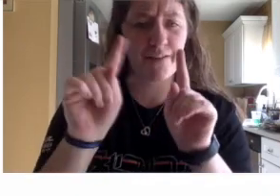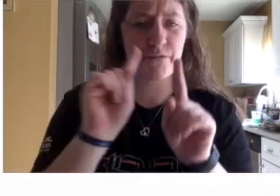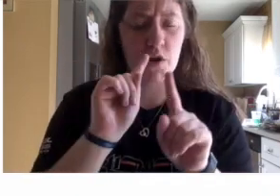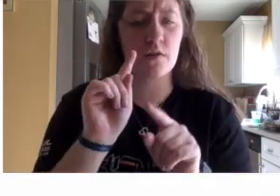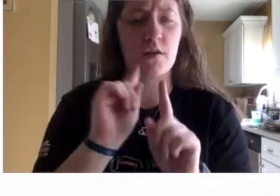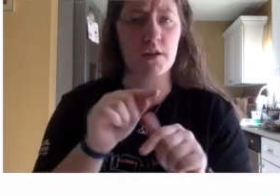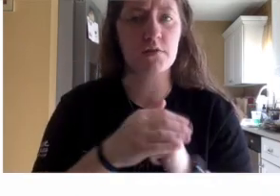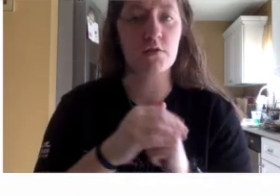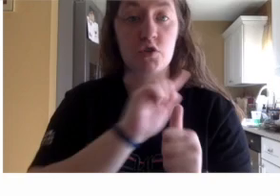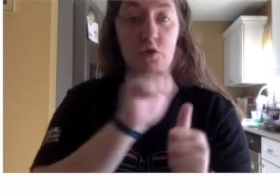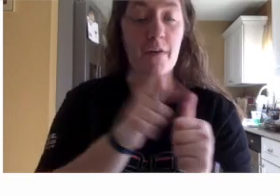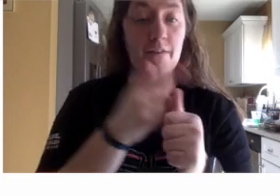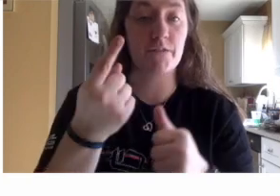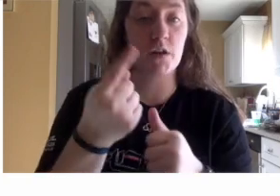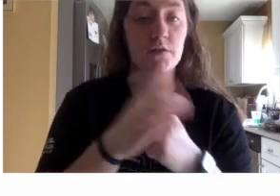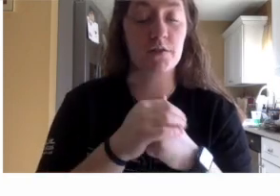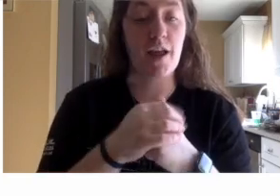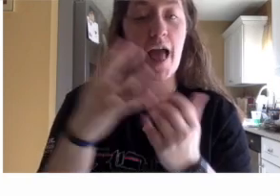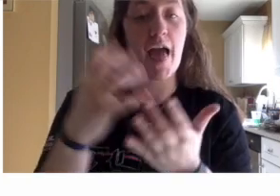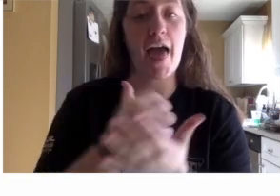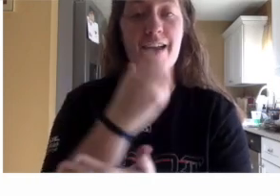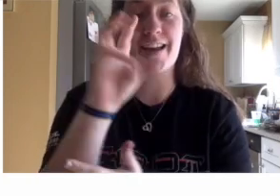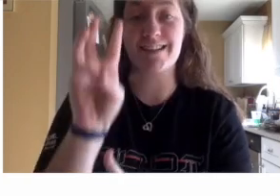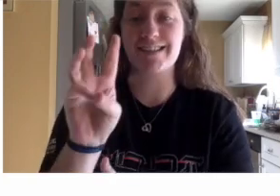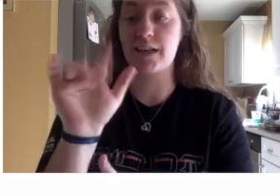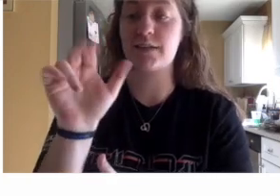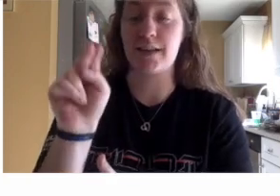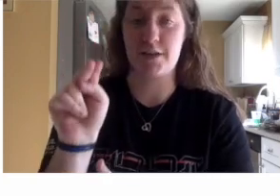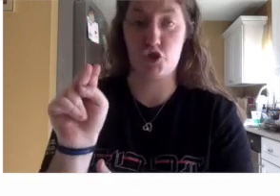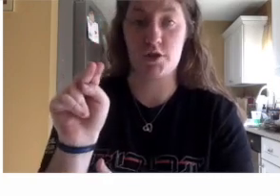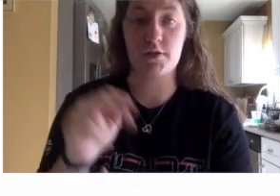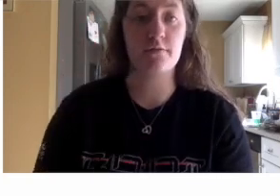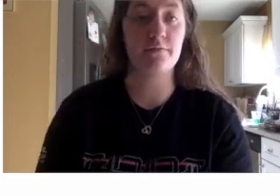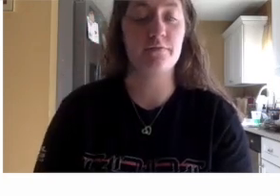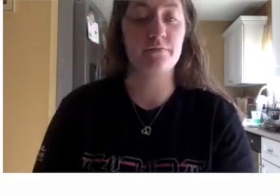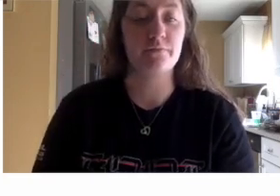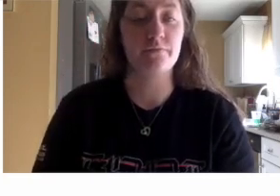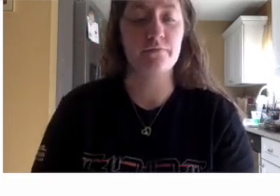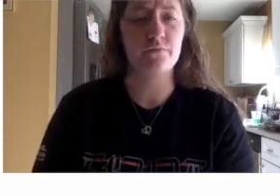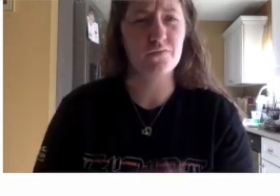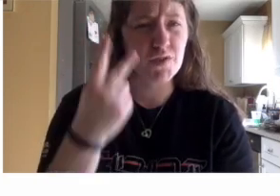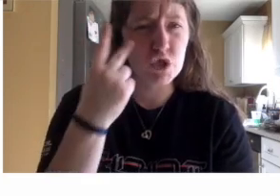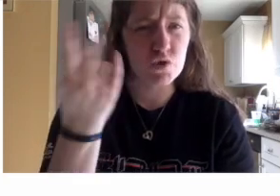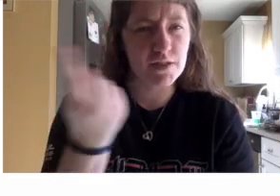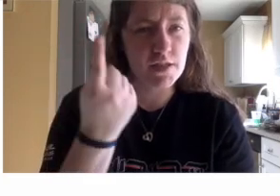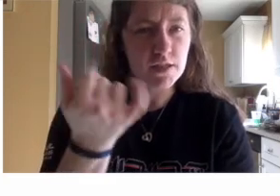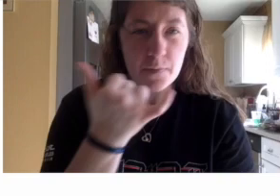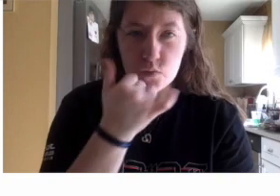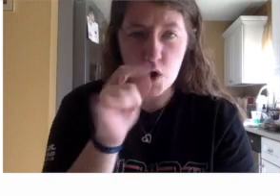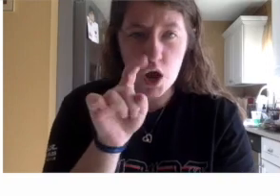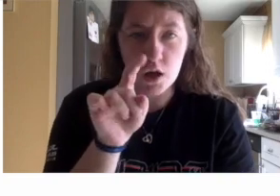My first try, I got 6 inches. Do you see something wrong?